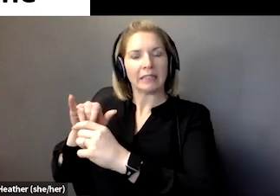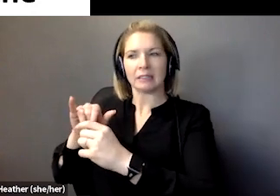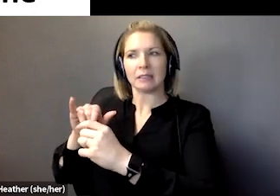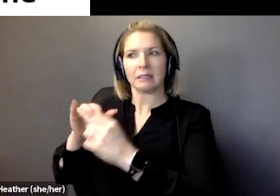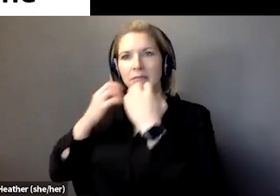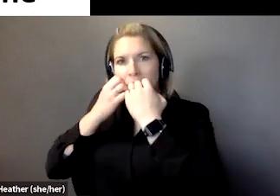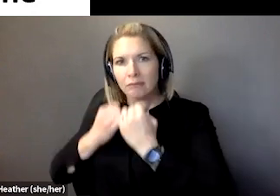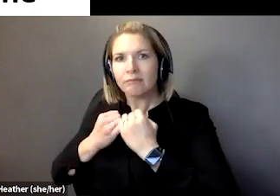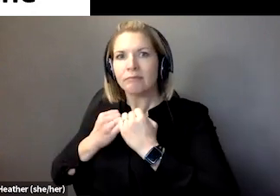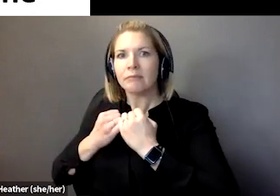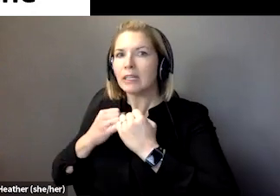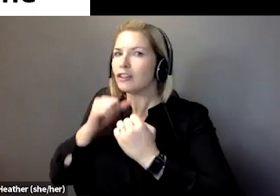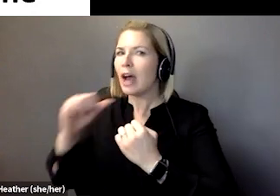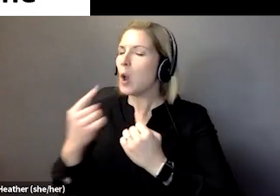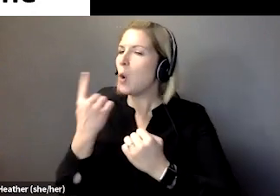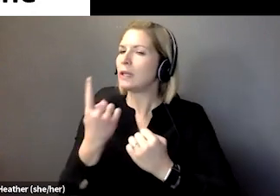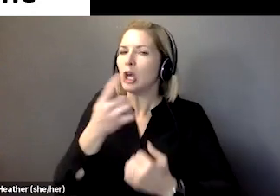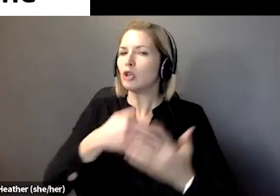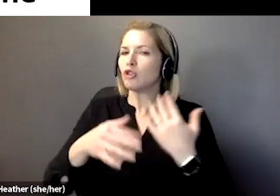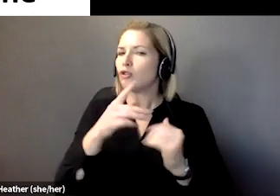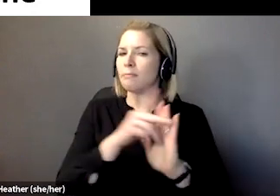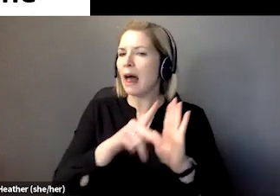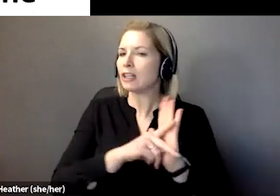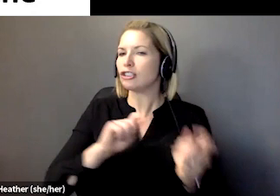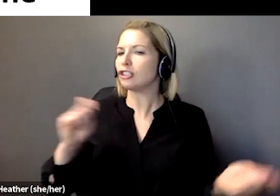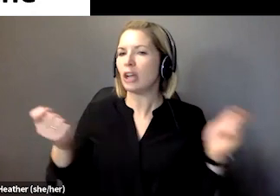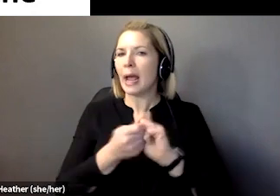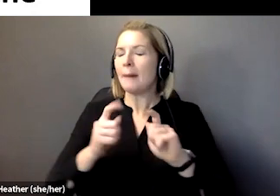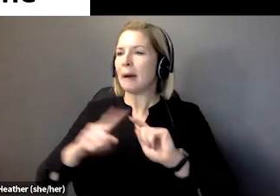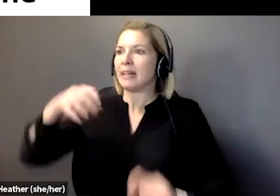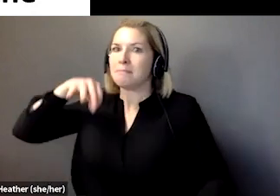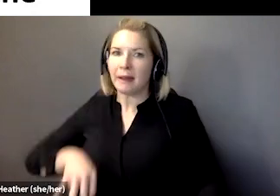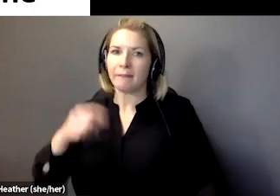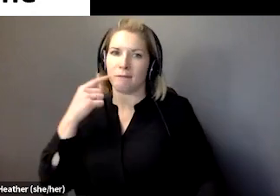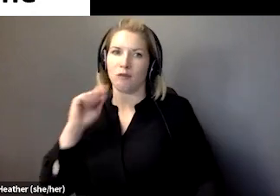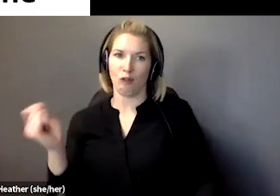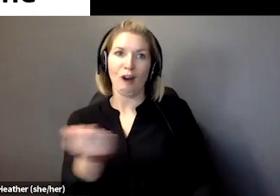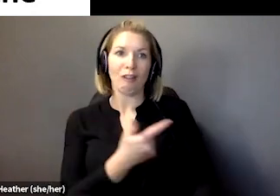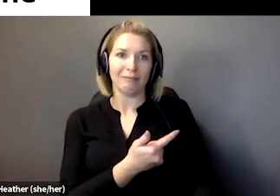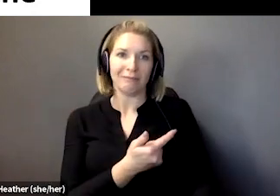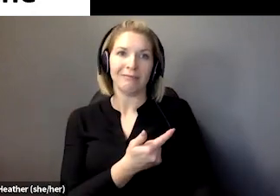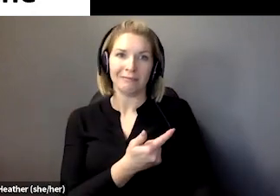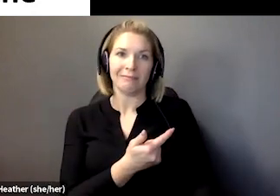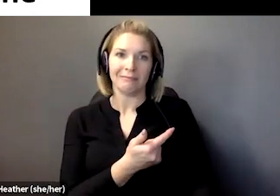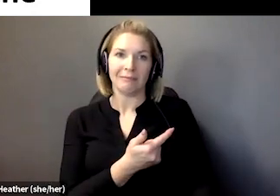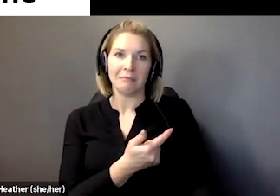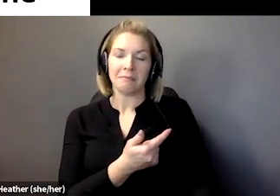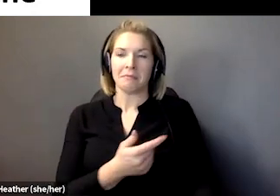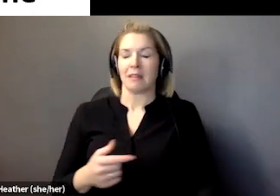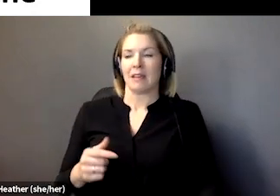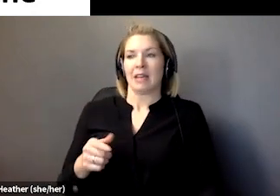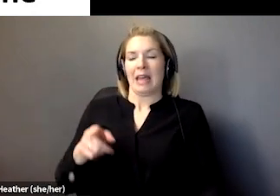policy reform. And as emphasised by Jonathan, what it gives to people with disability